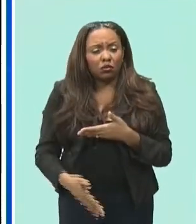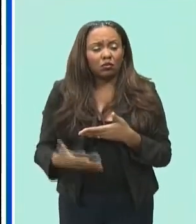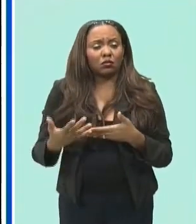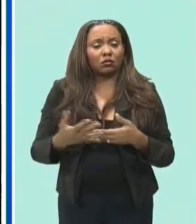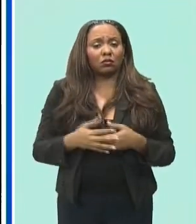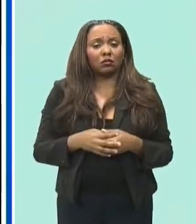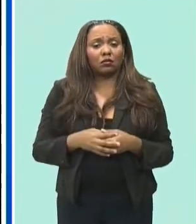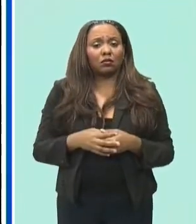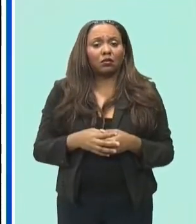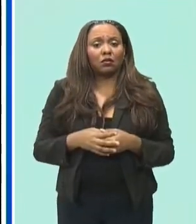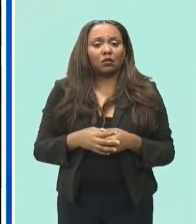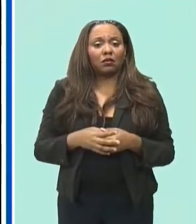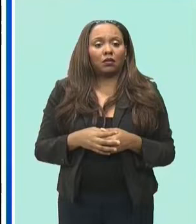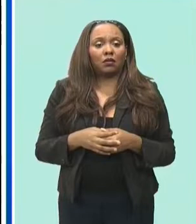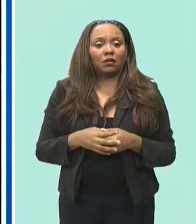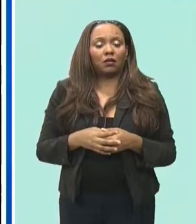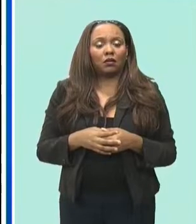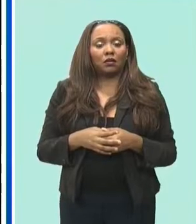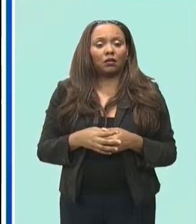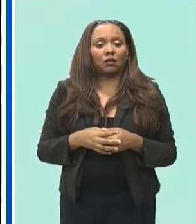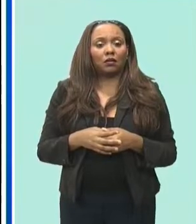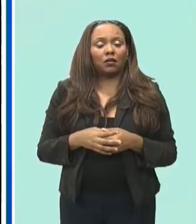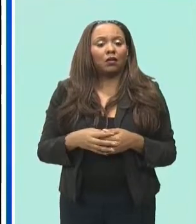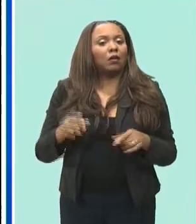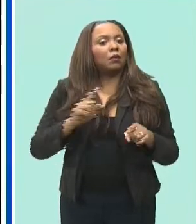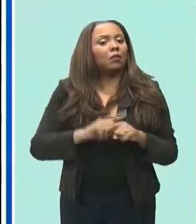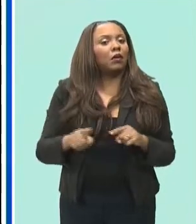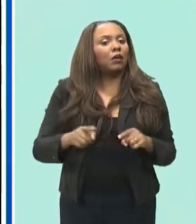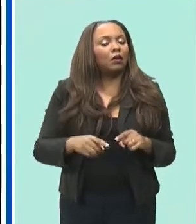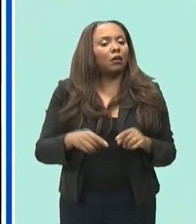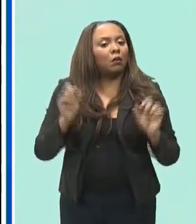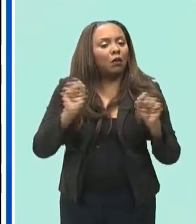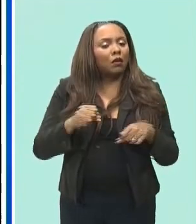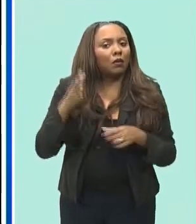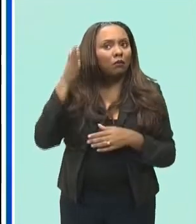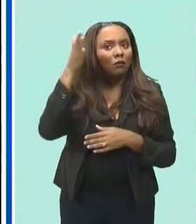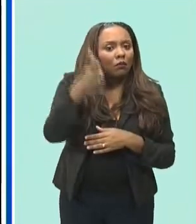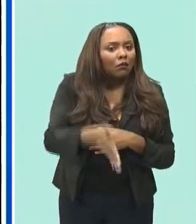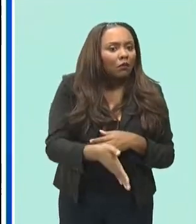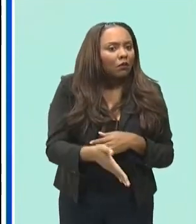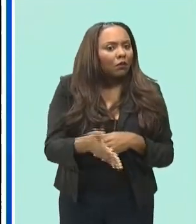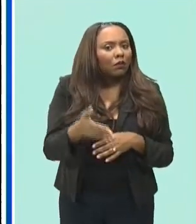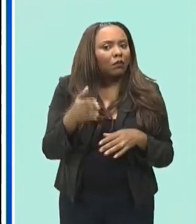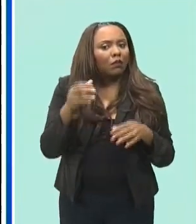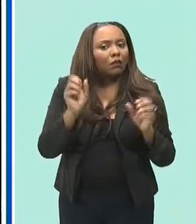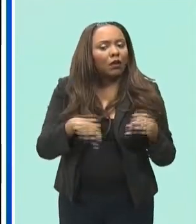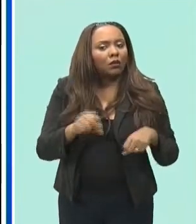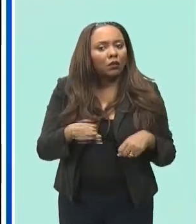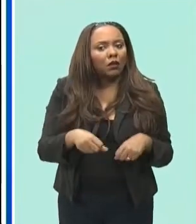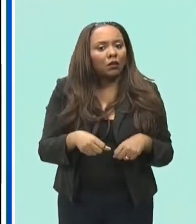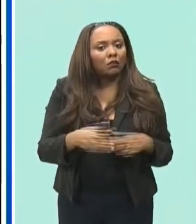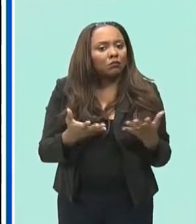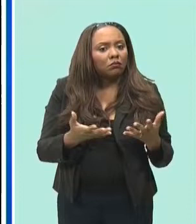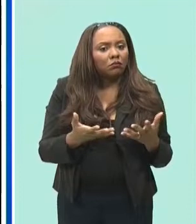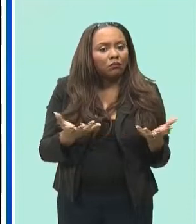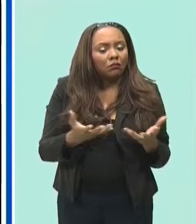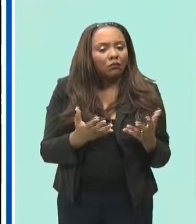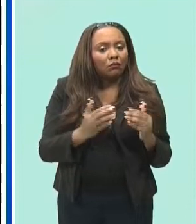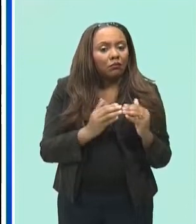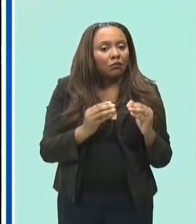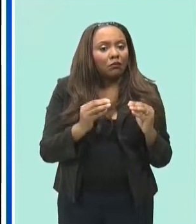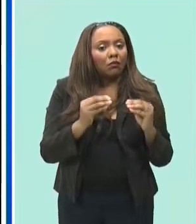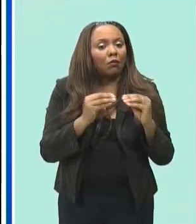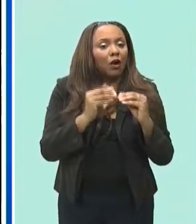but we don't know what the current cost of electricity could be if competition was in if somebody else comes in with better